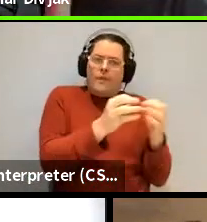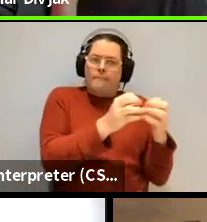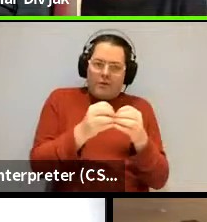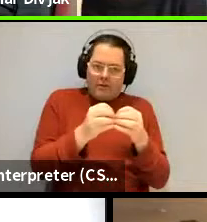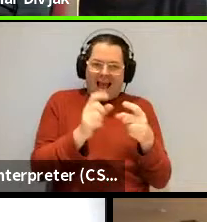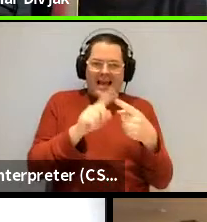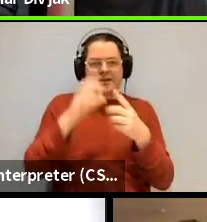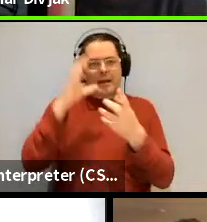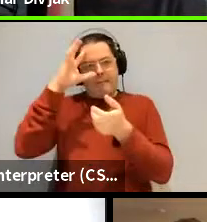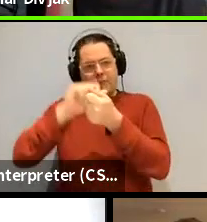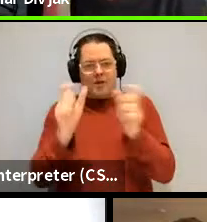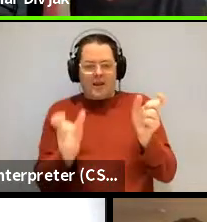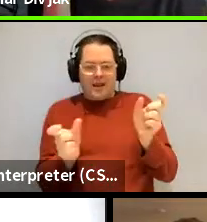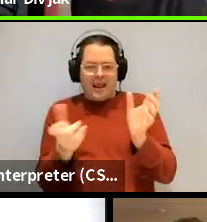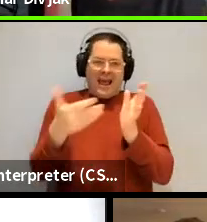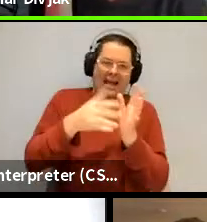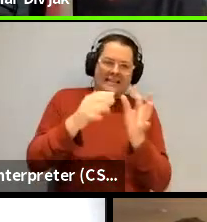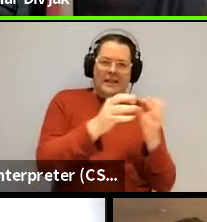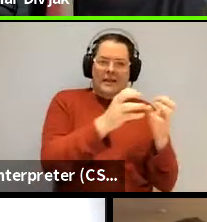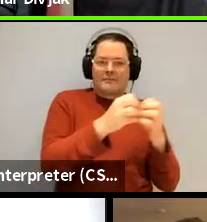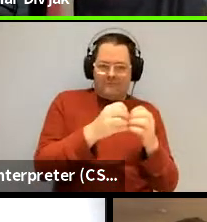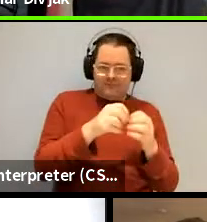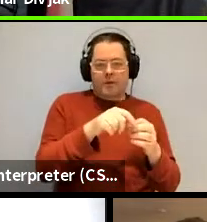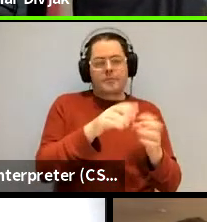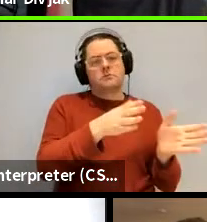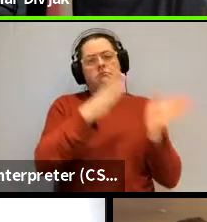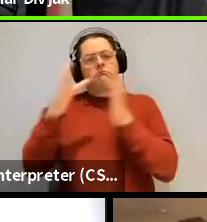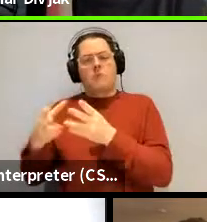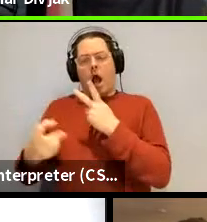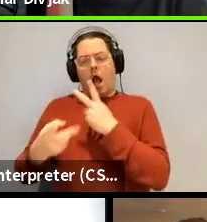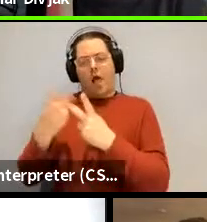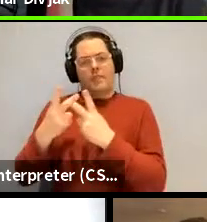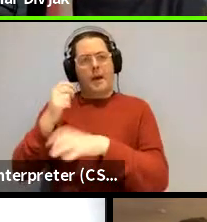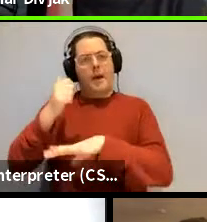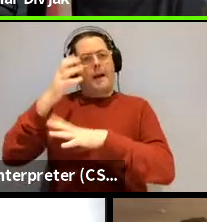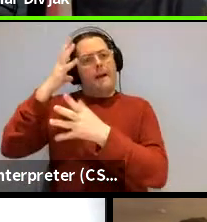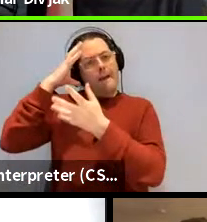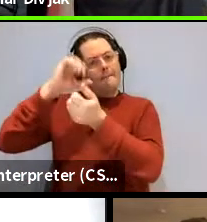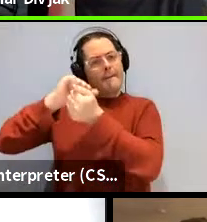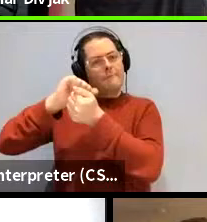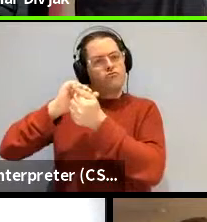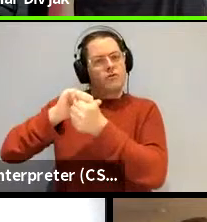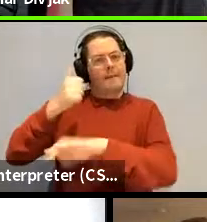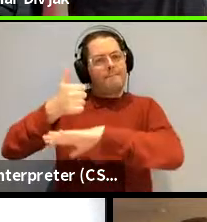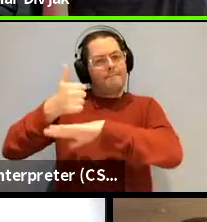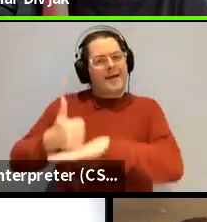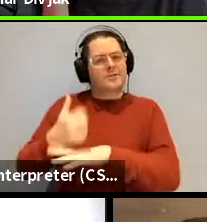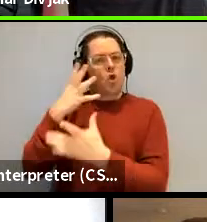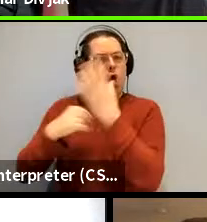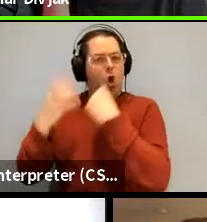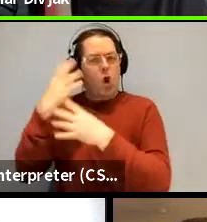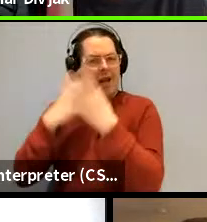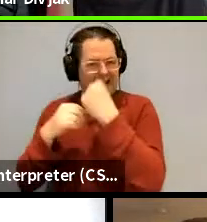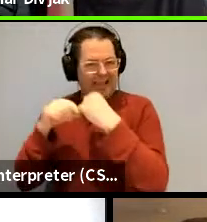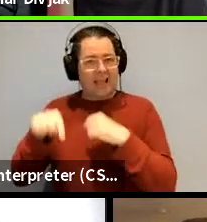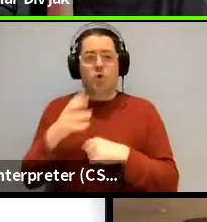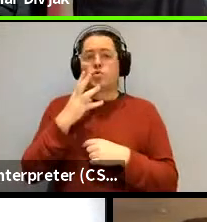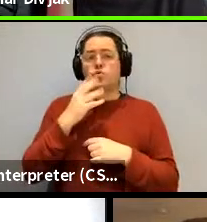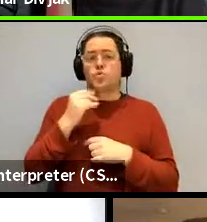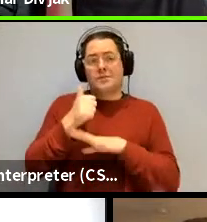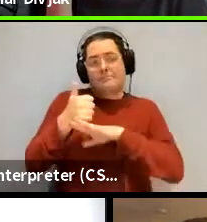on so far is things like memory-based learning which is another model that that's quite popular in usage-based linguistics